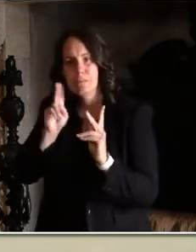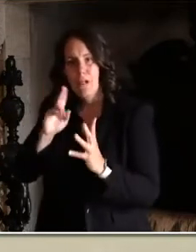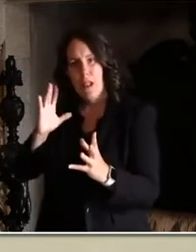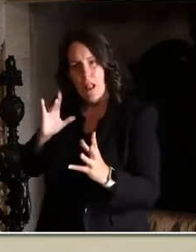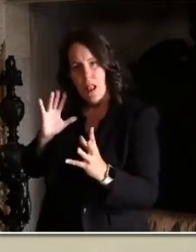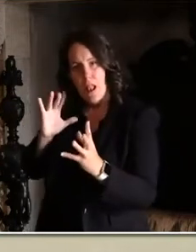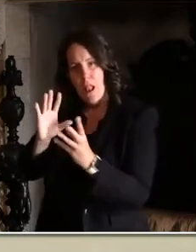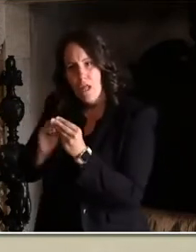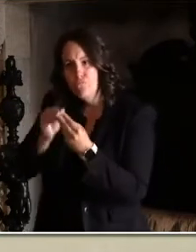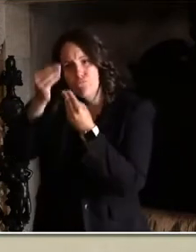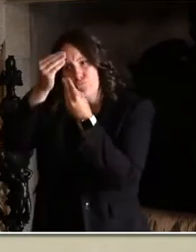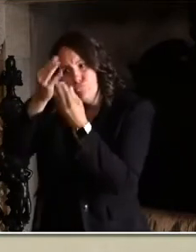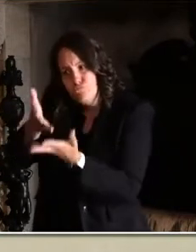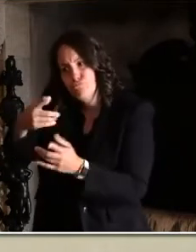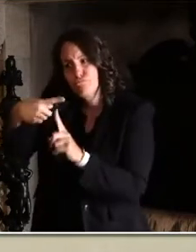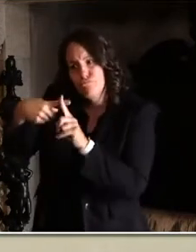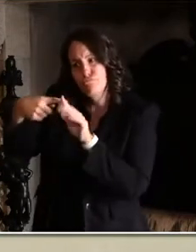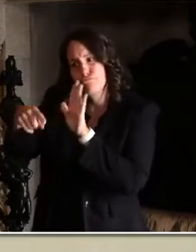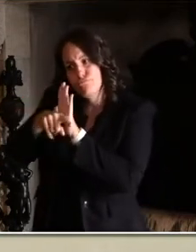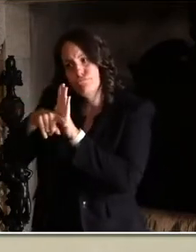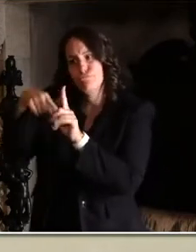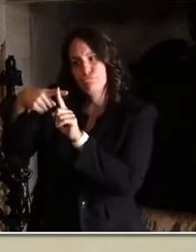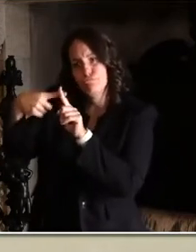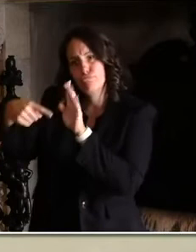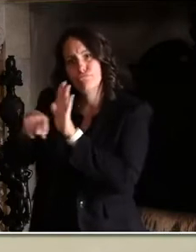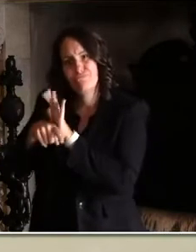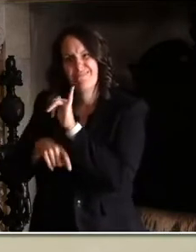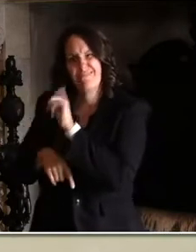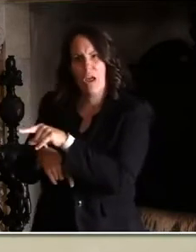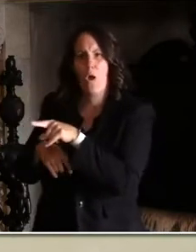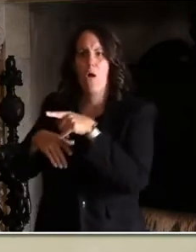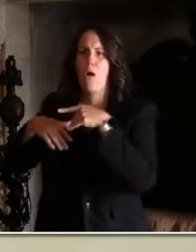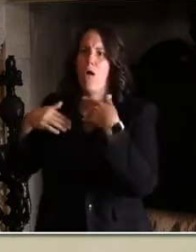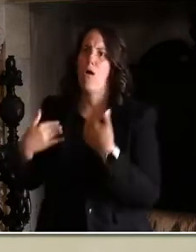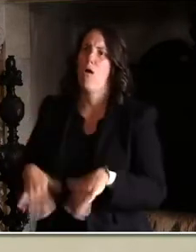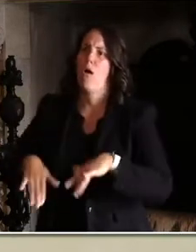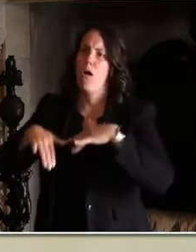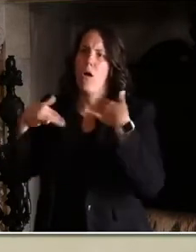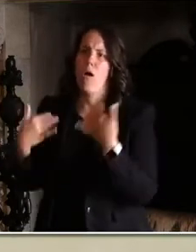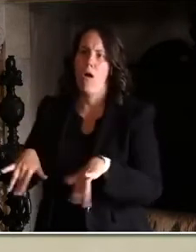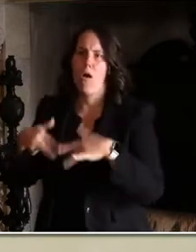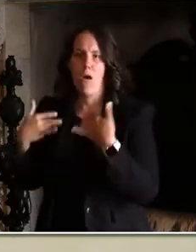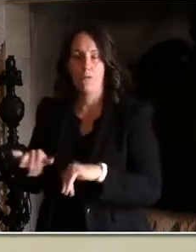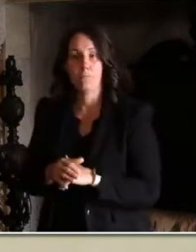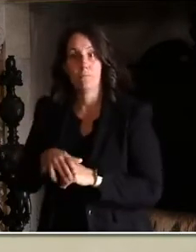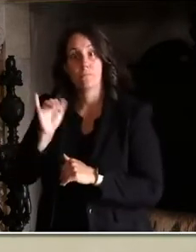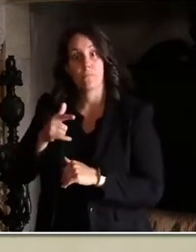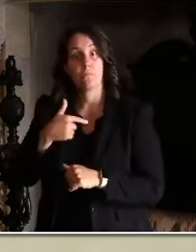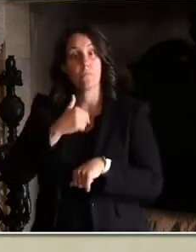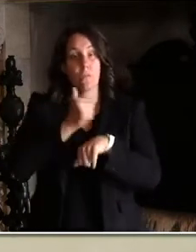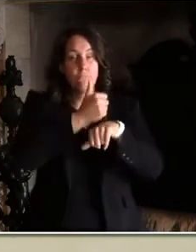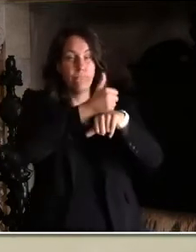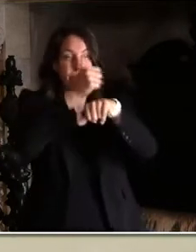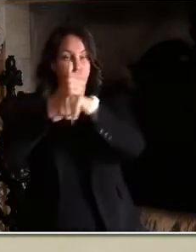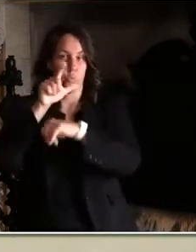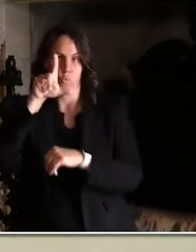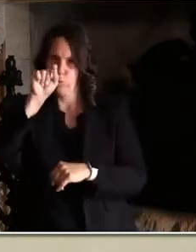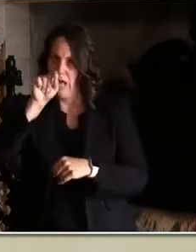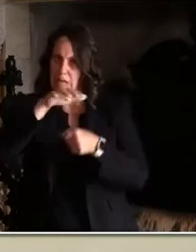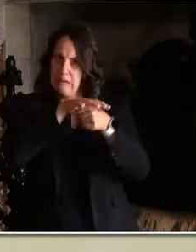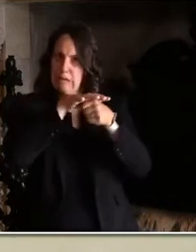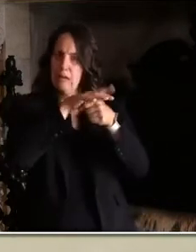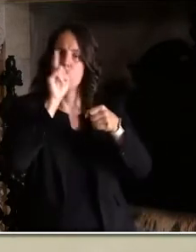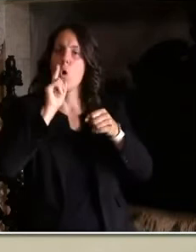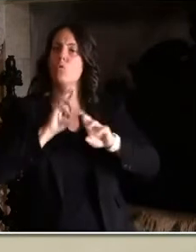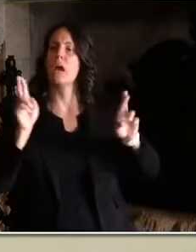around the state, and earlier this week, we achieved a new milestone as we crossed more than 200,000 tests administered at